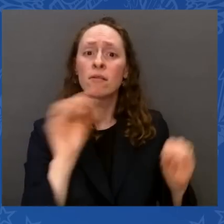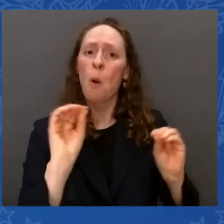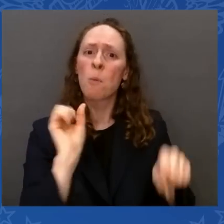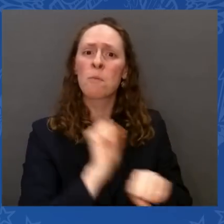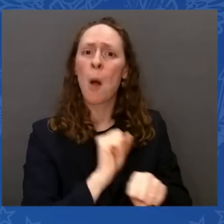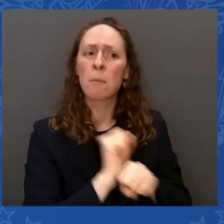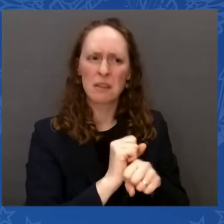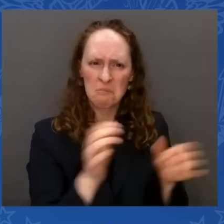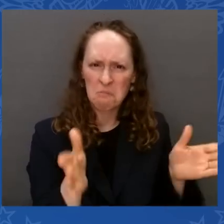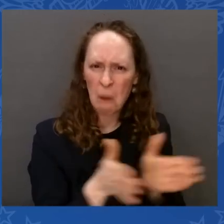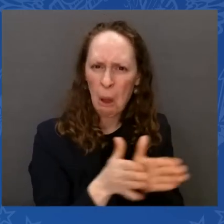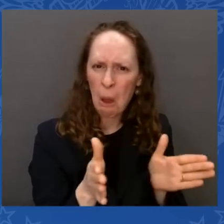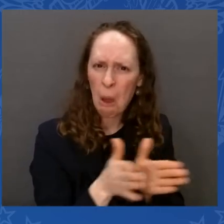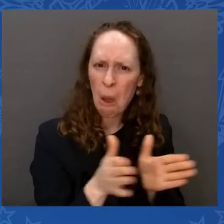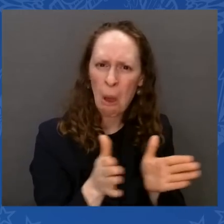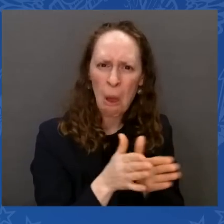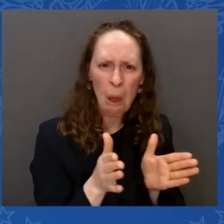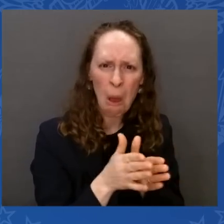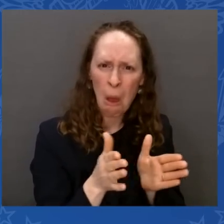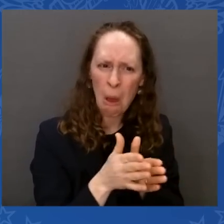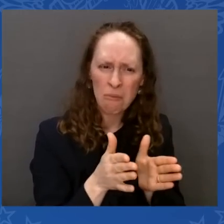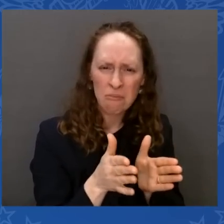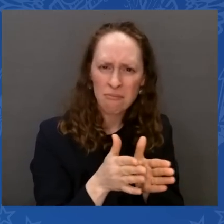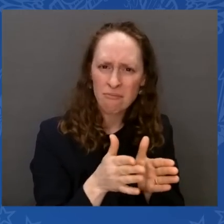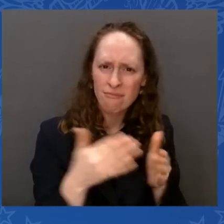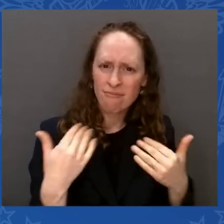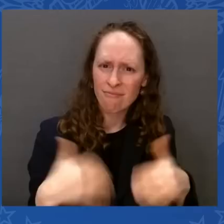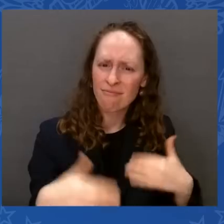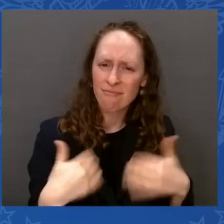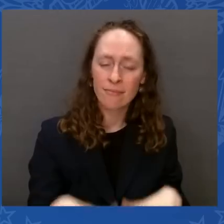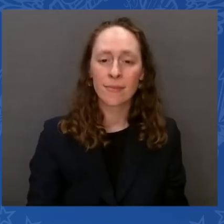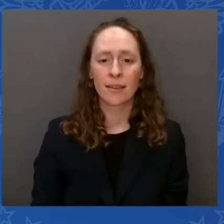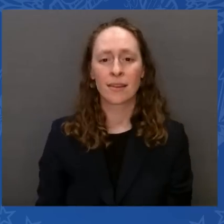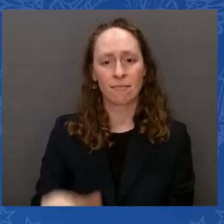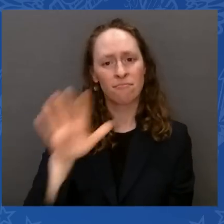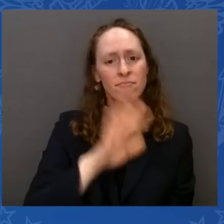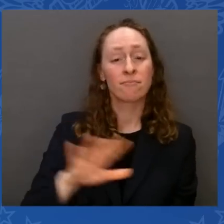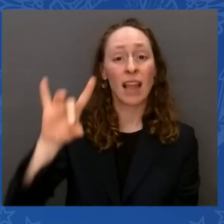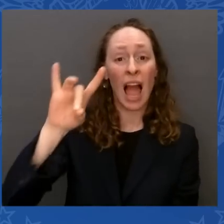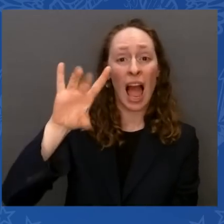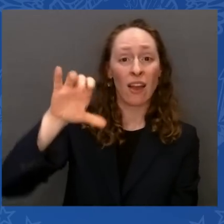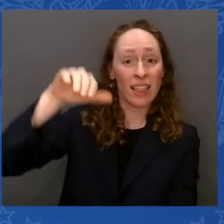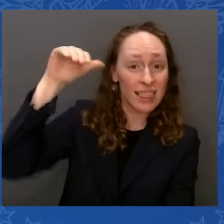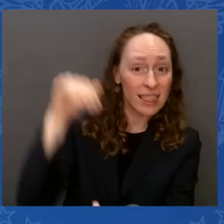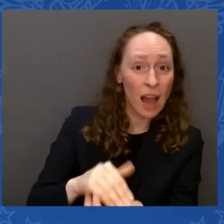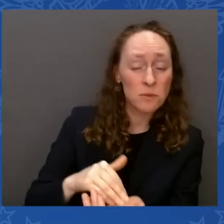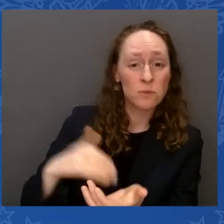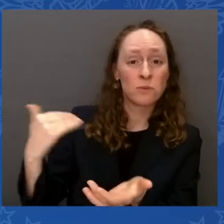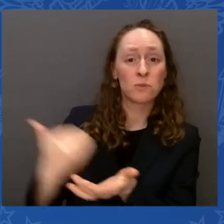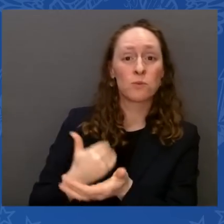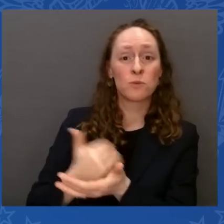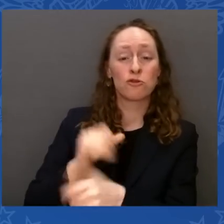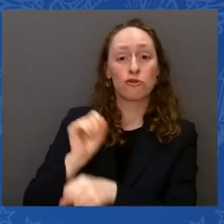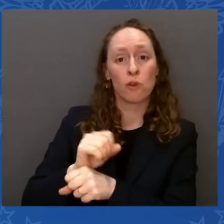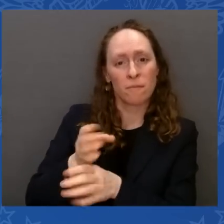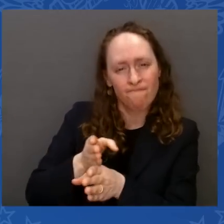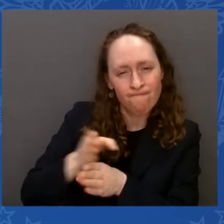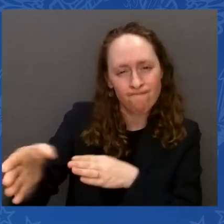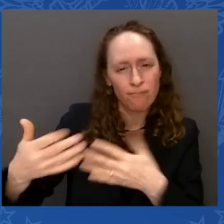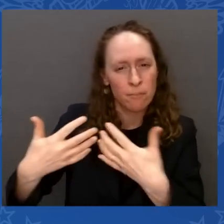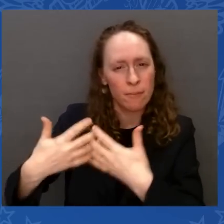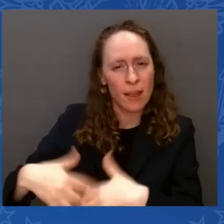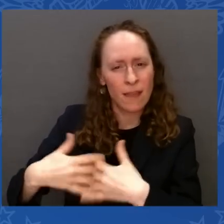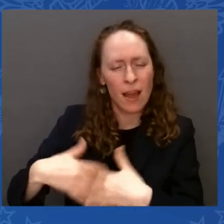800,000 manufacturing jobs. Where in the hell is it written that we can't lead the world in manufacturing again? I don't